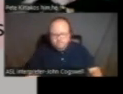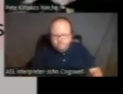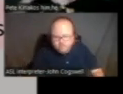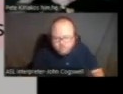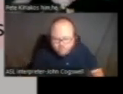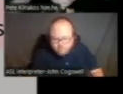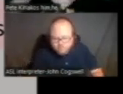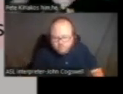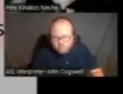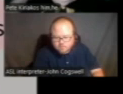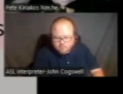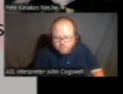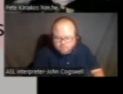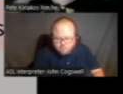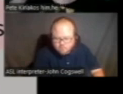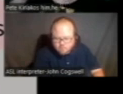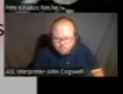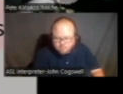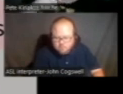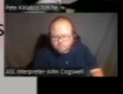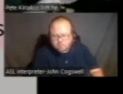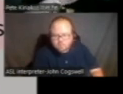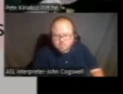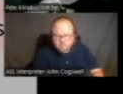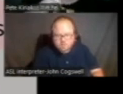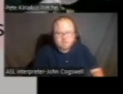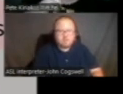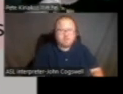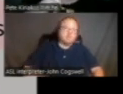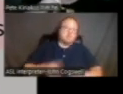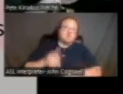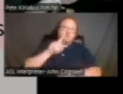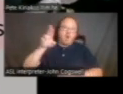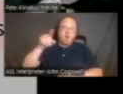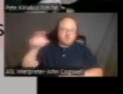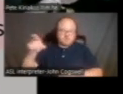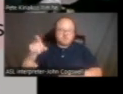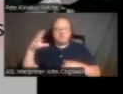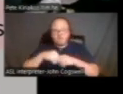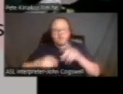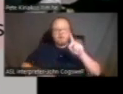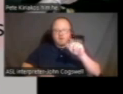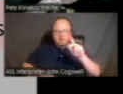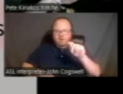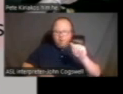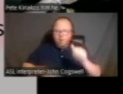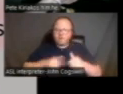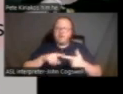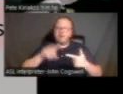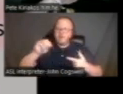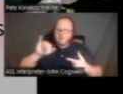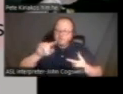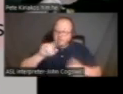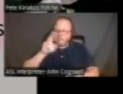Dr. Ernelin is really very much involved in this program. And so is Dakota, and Misty has attended this program.